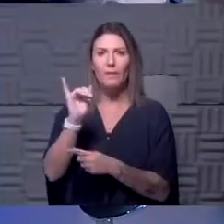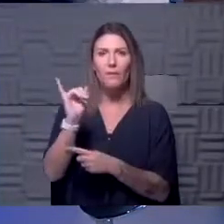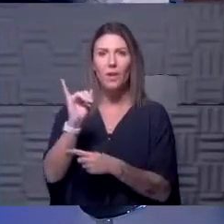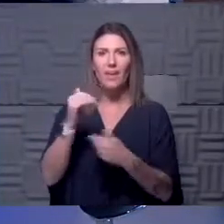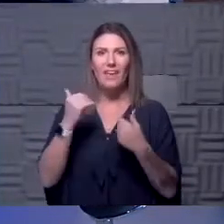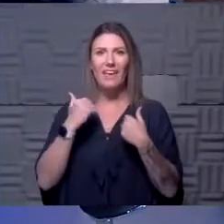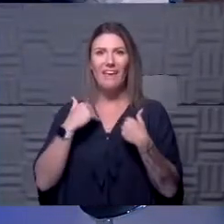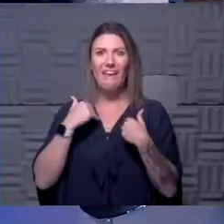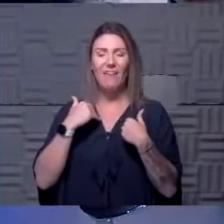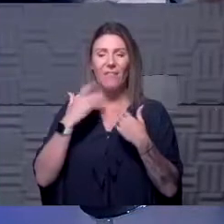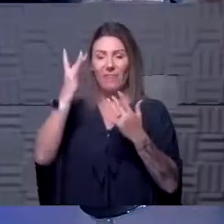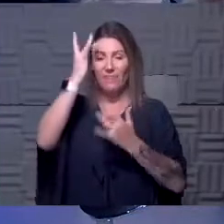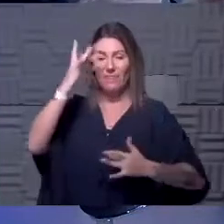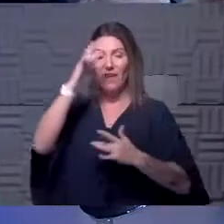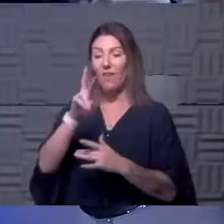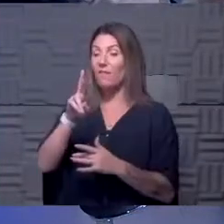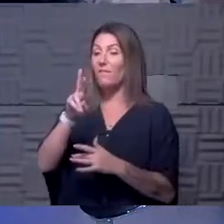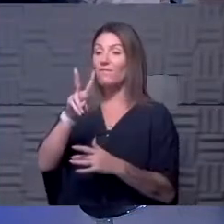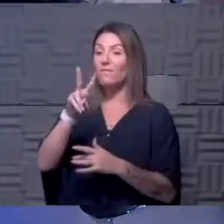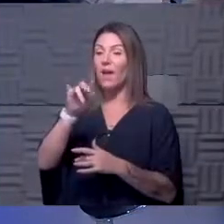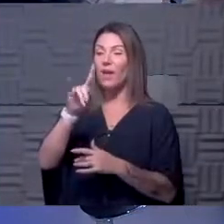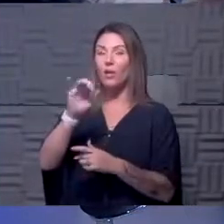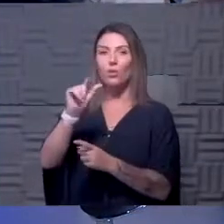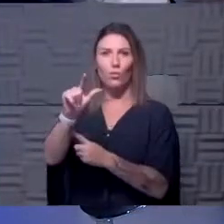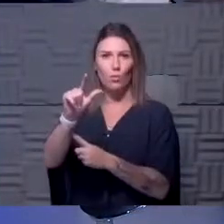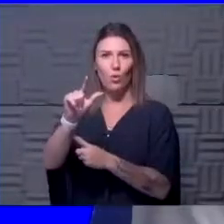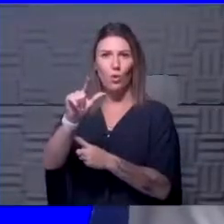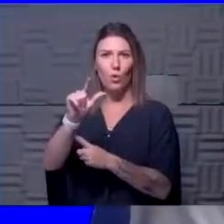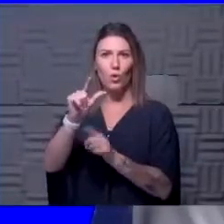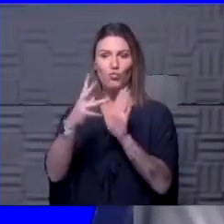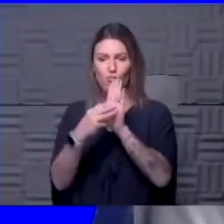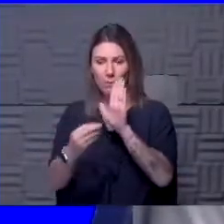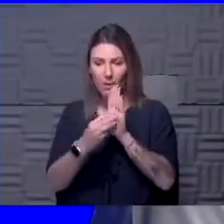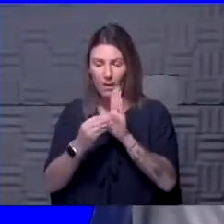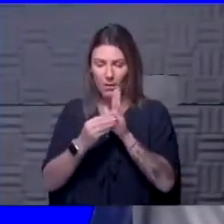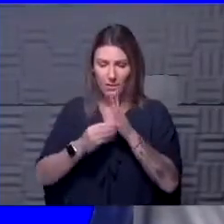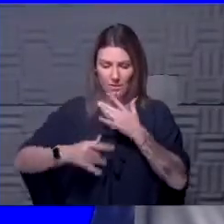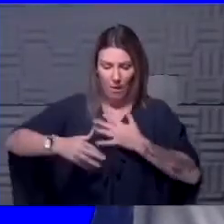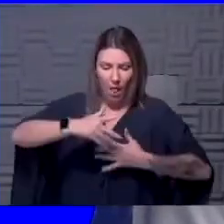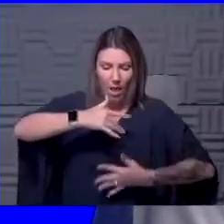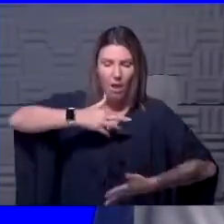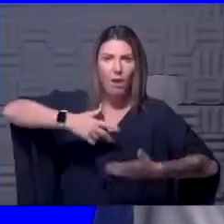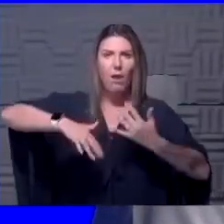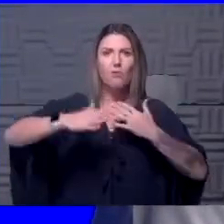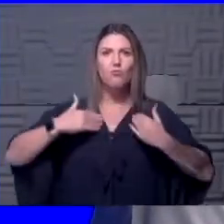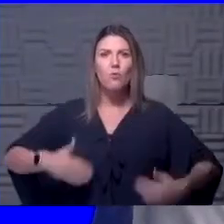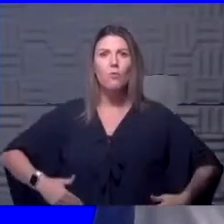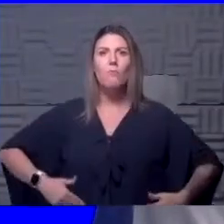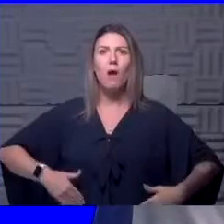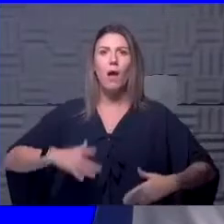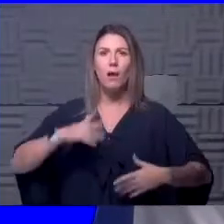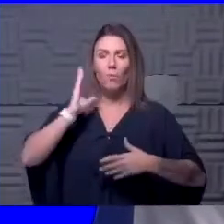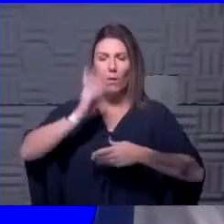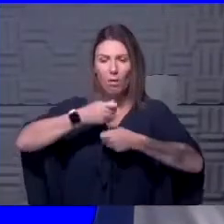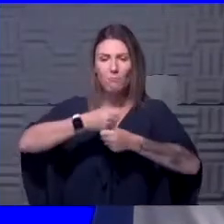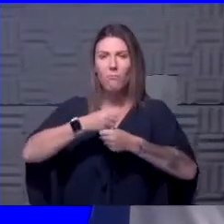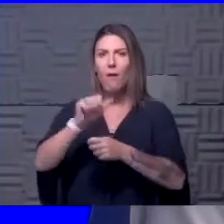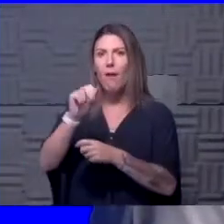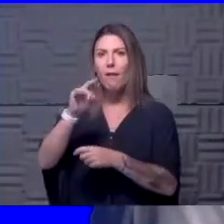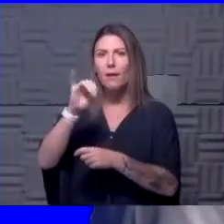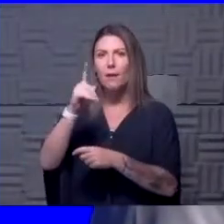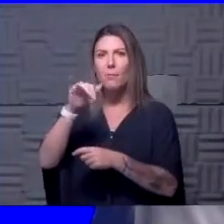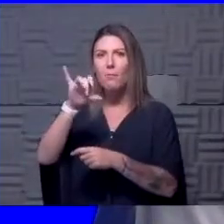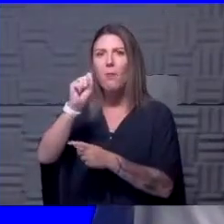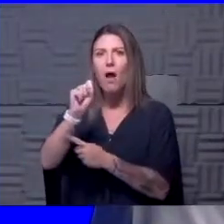viral replication in your body. You start to have the immune system that kicks in. You start to create antibodies and get the other responses of the immune system.